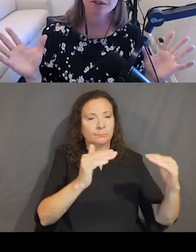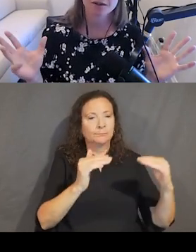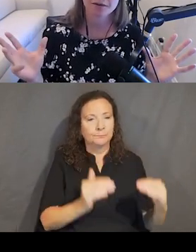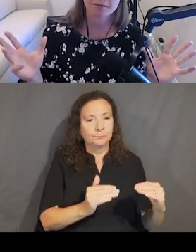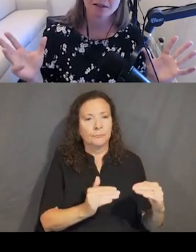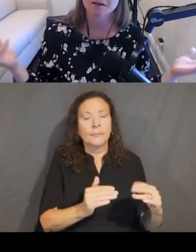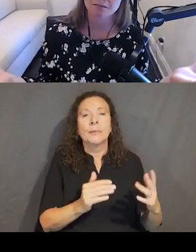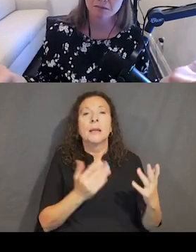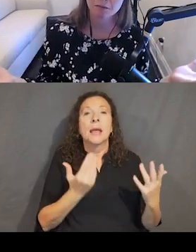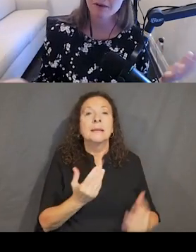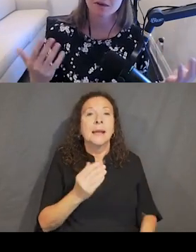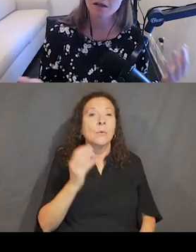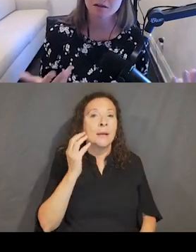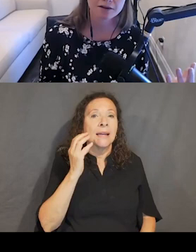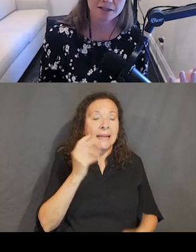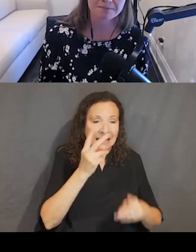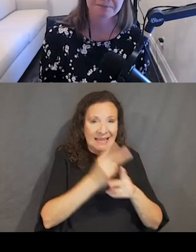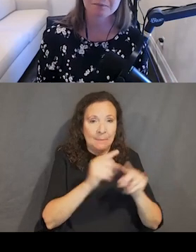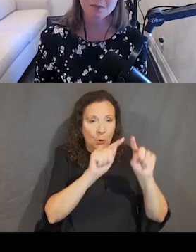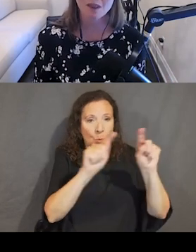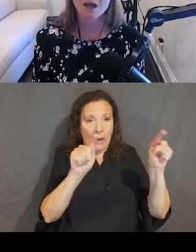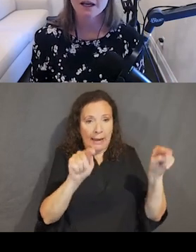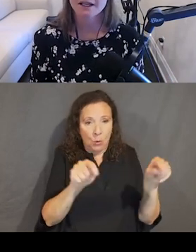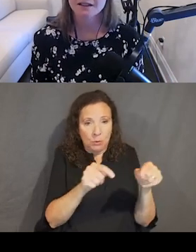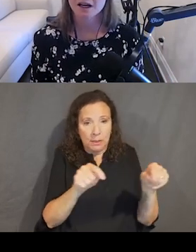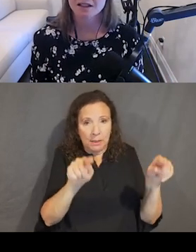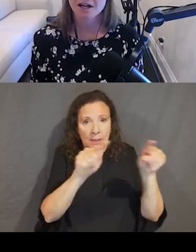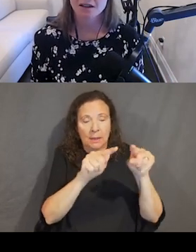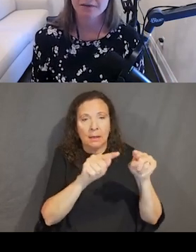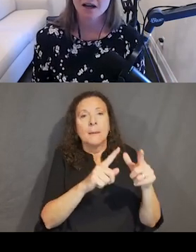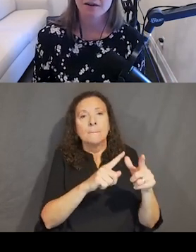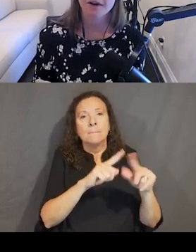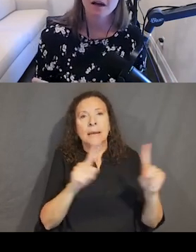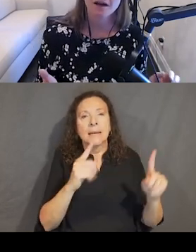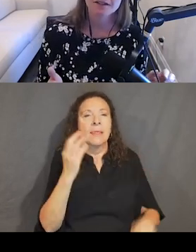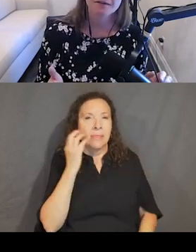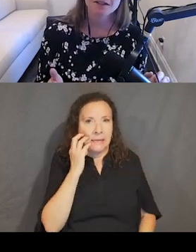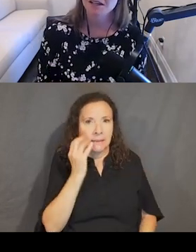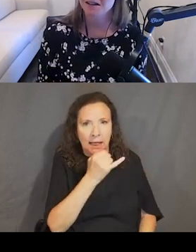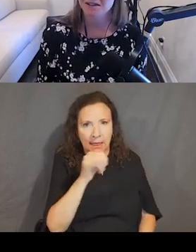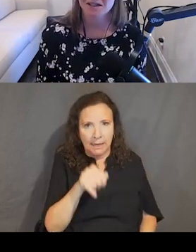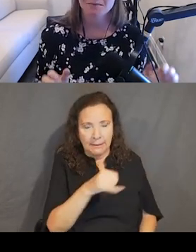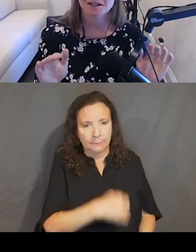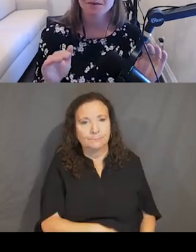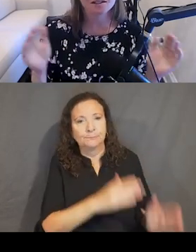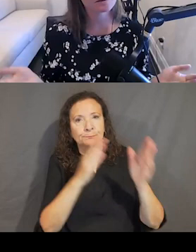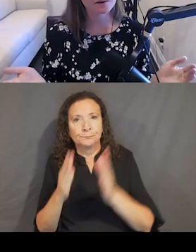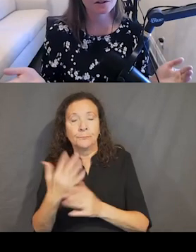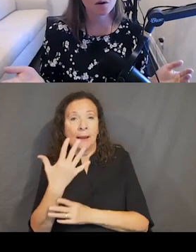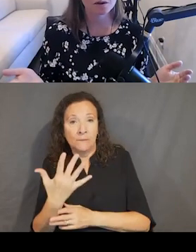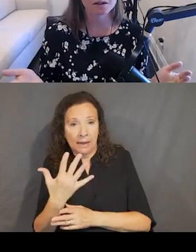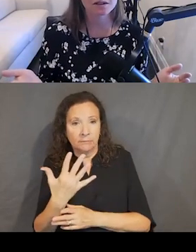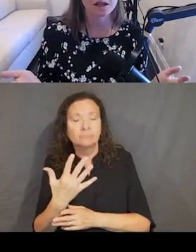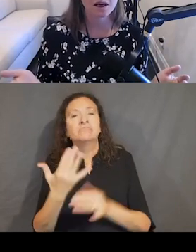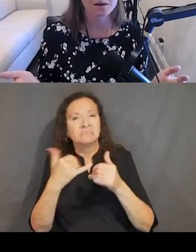thickened the border to three pixels. We've kept the color all the same. In child five, the default state of our text box, we're still